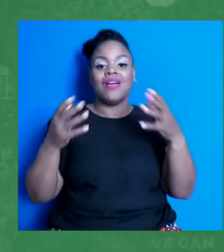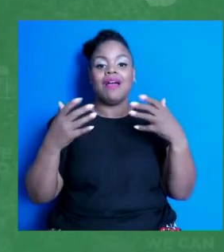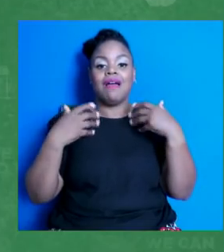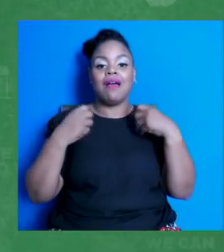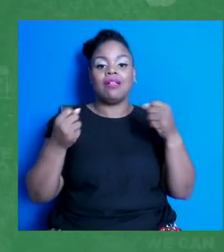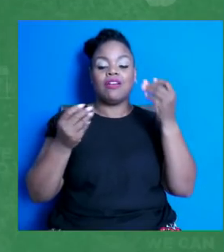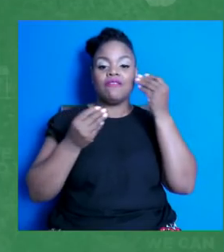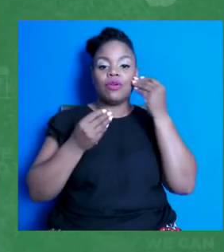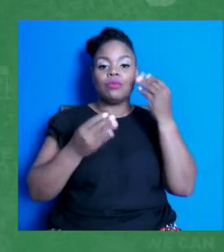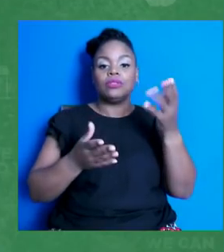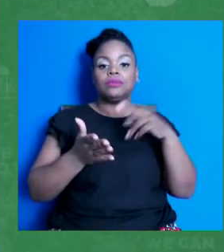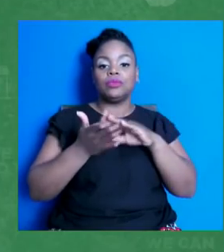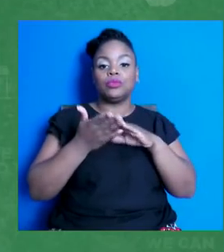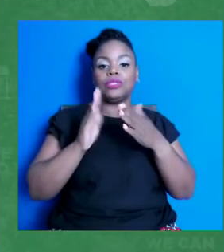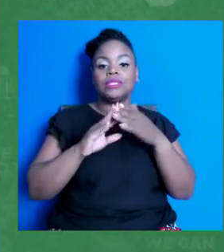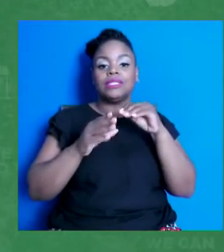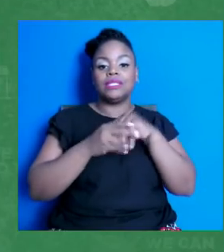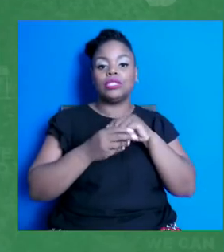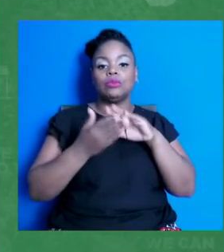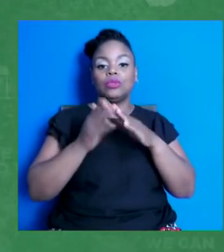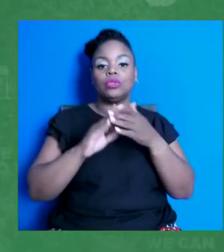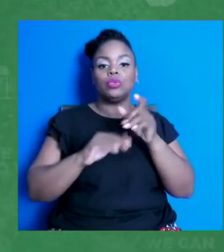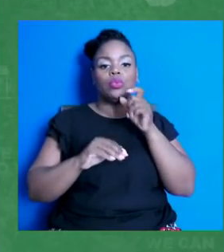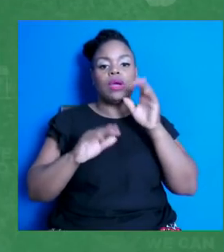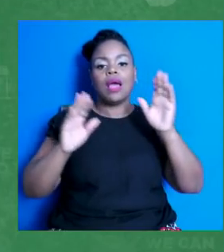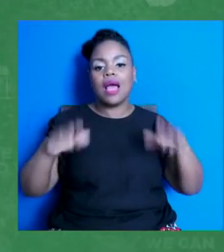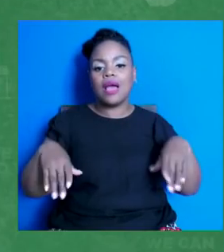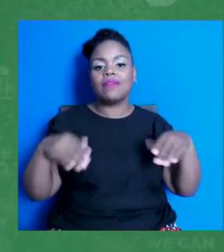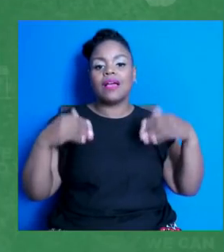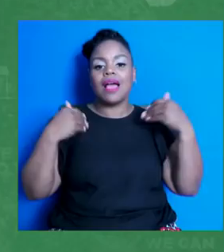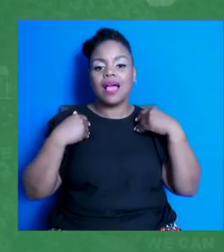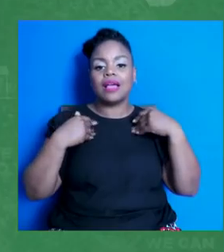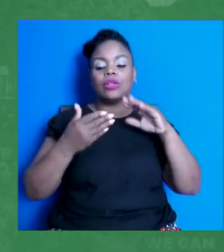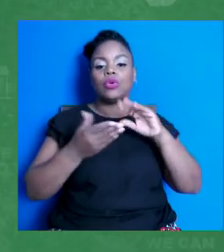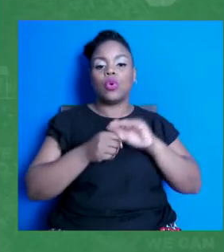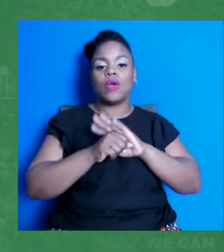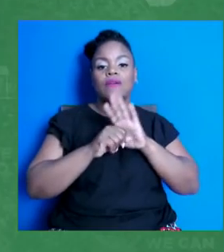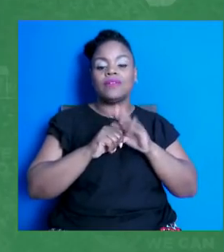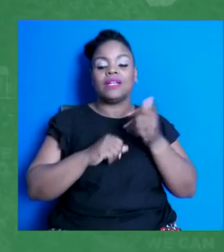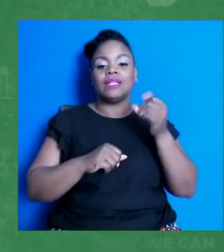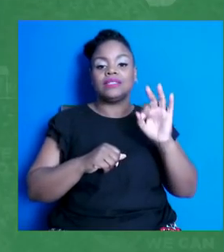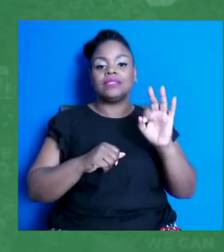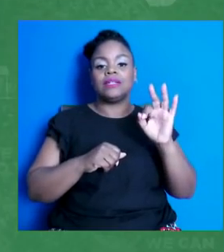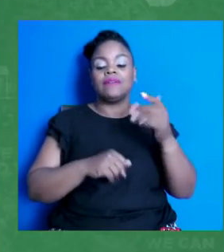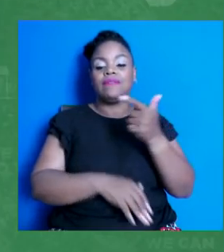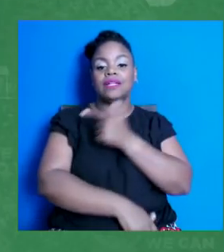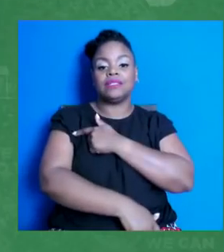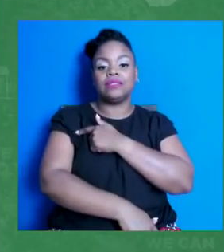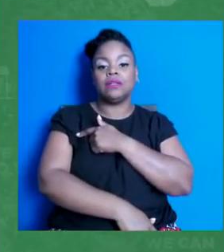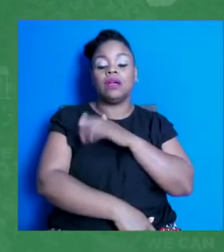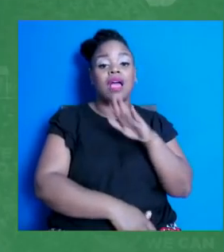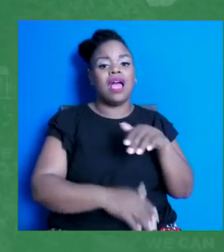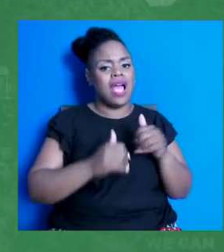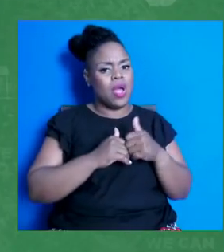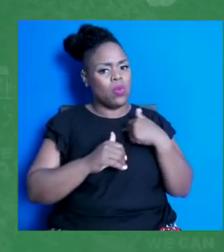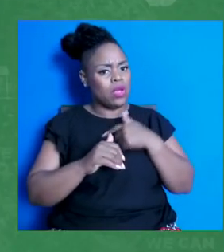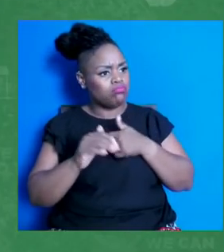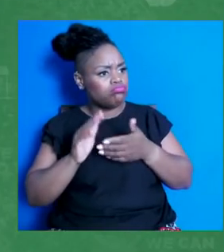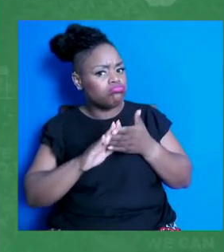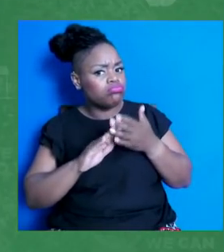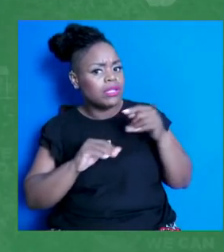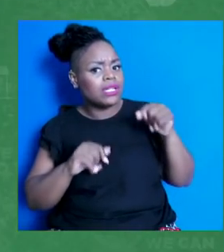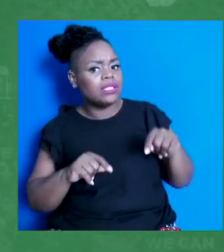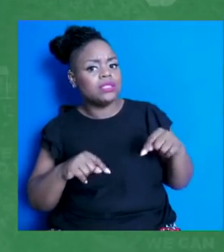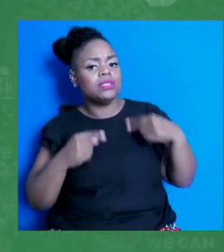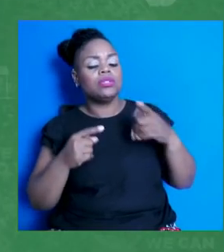to receive their COVID-19 vaccinations. I believe that the way that we have operated so far, educating and informing the